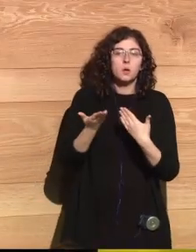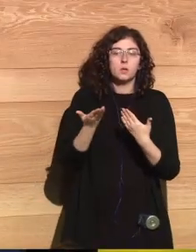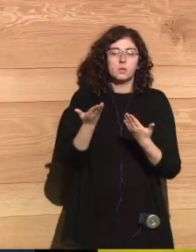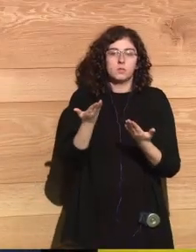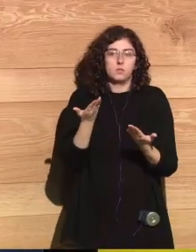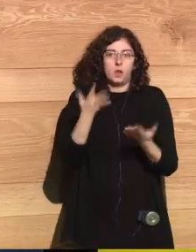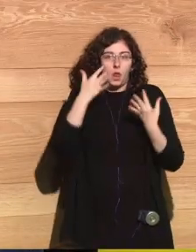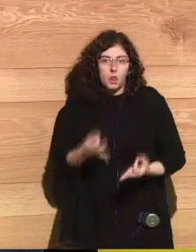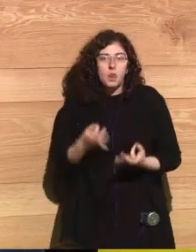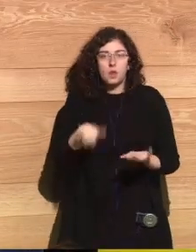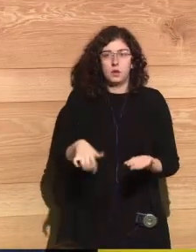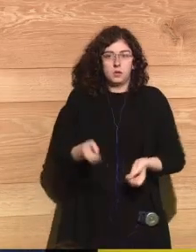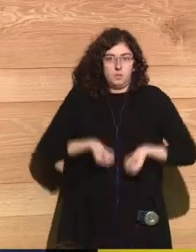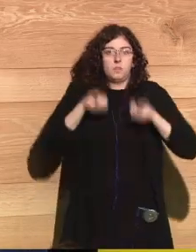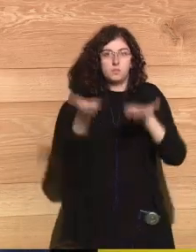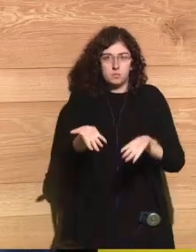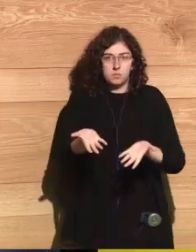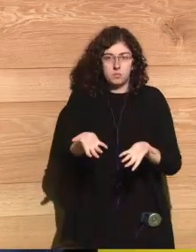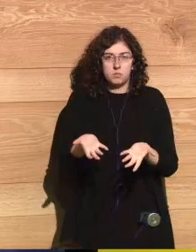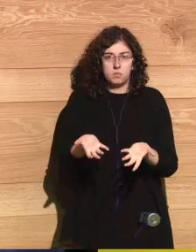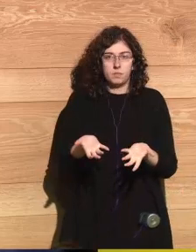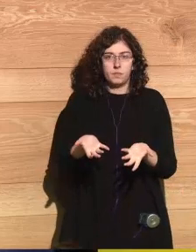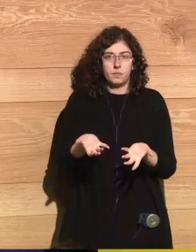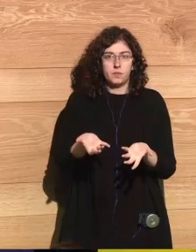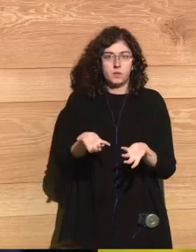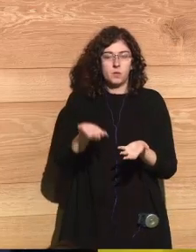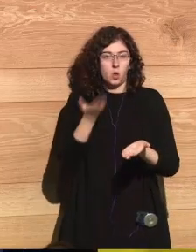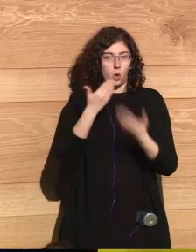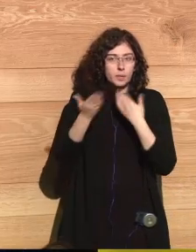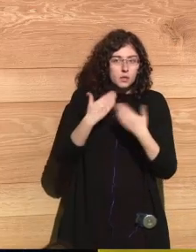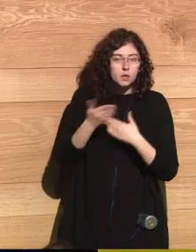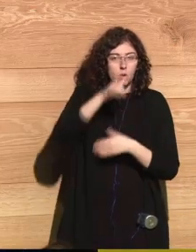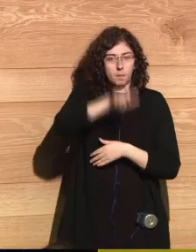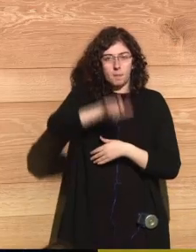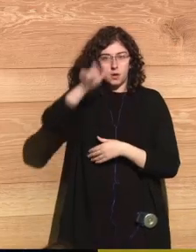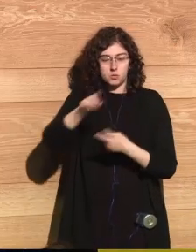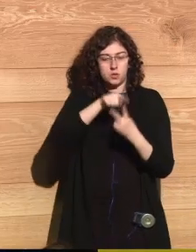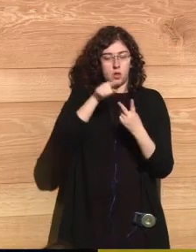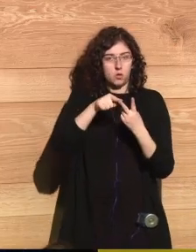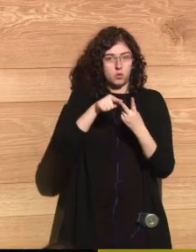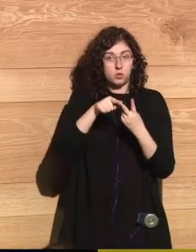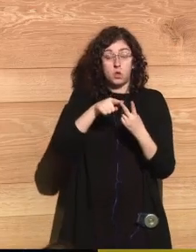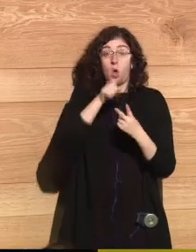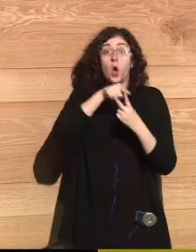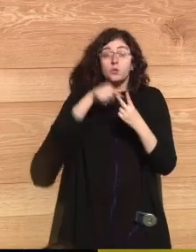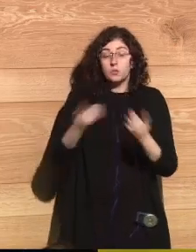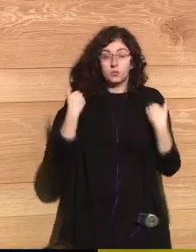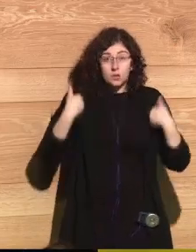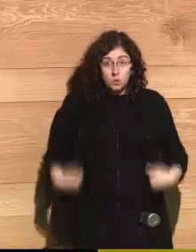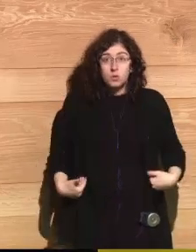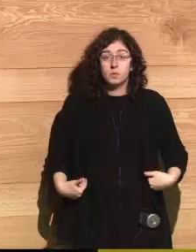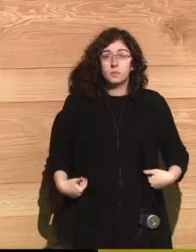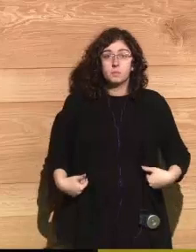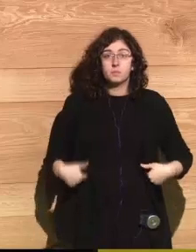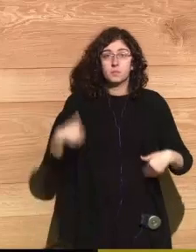a human conversation spontaneous conversation between two people two human beings